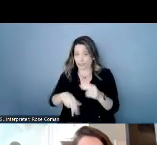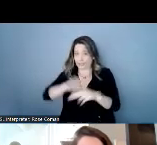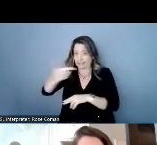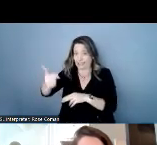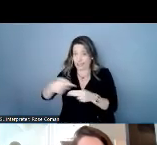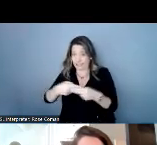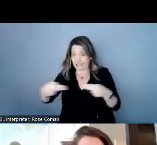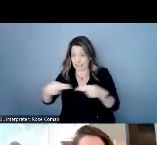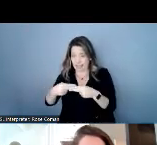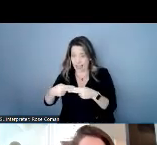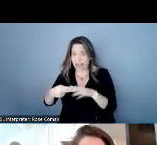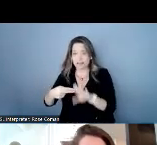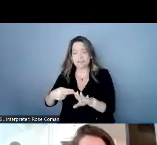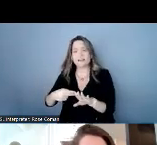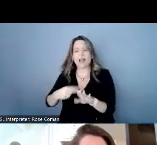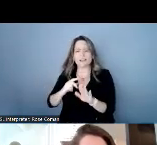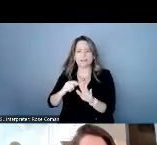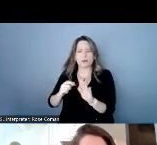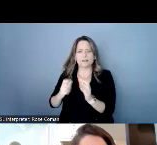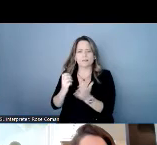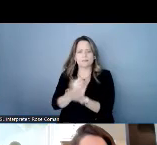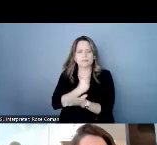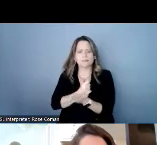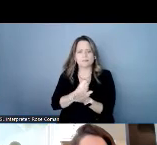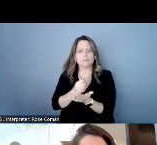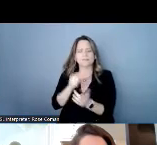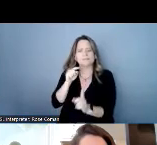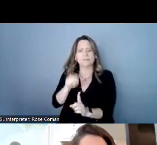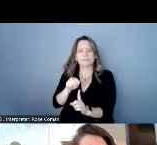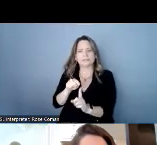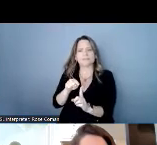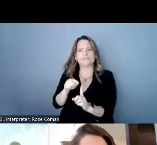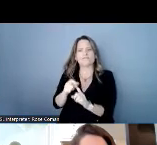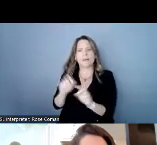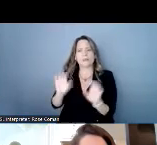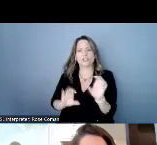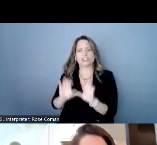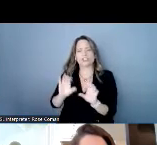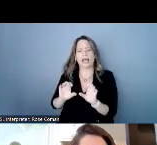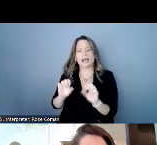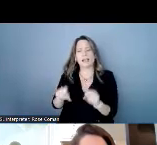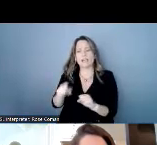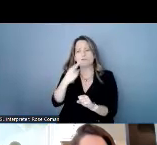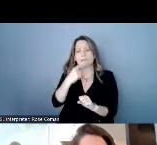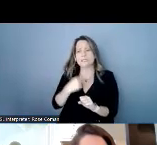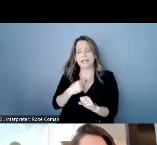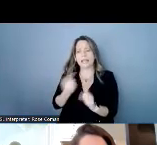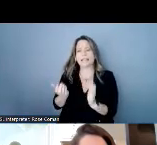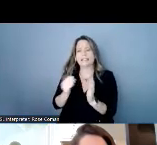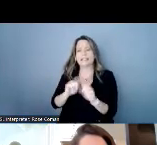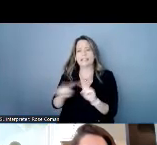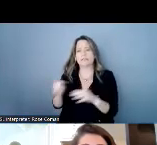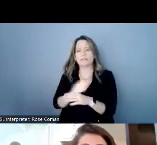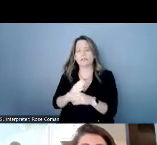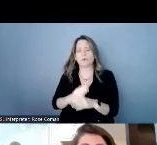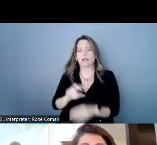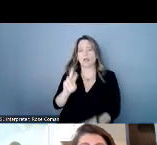in the chat since it's pertaining to this particular slide which is could you state again the difference between a revoicer and a voice writer